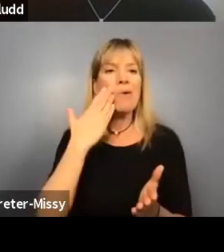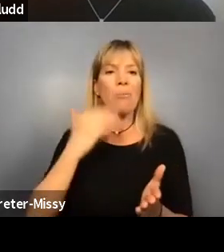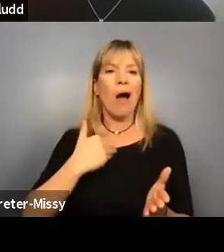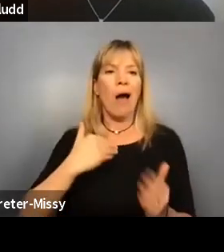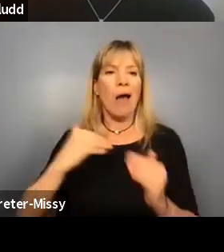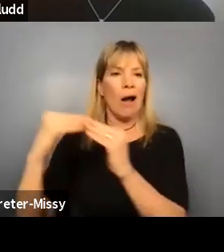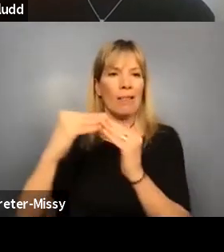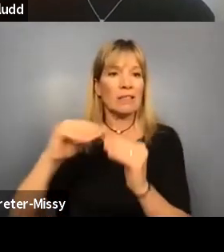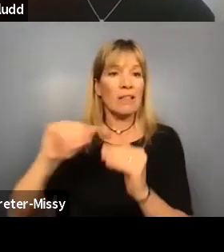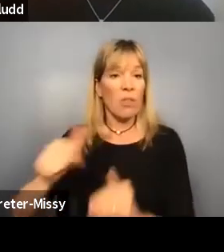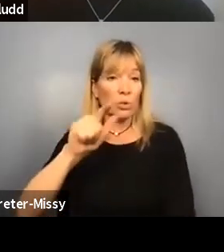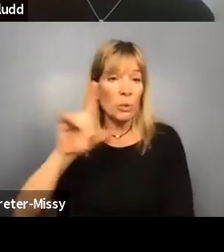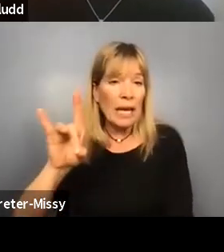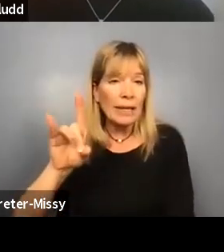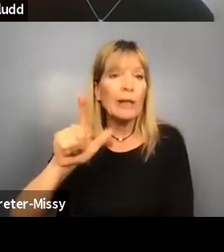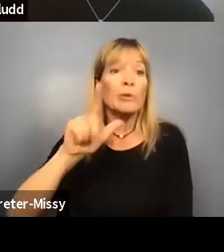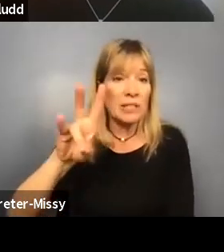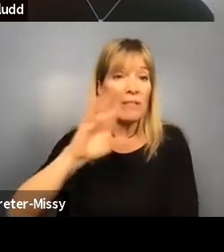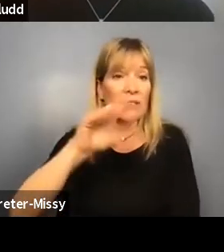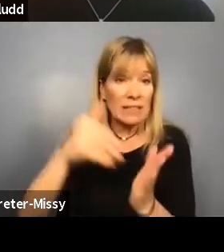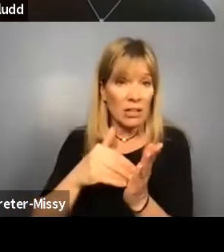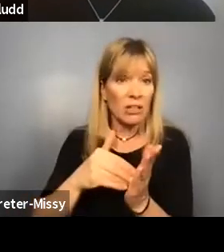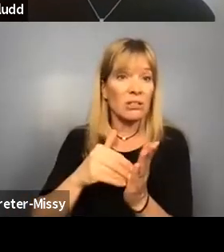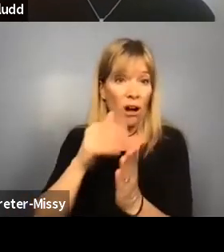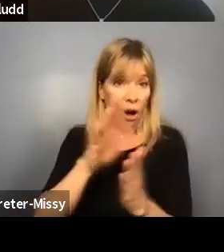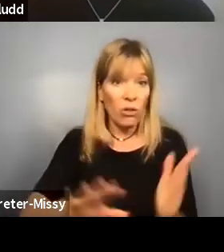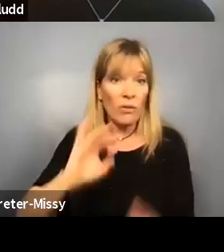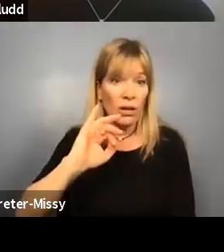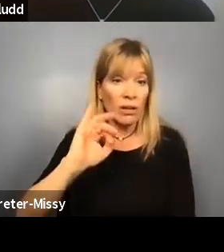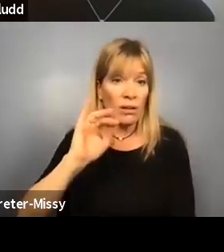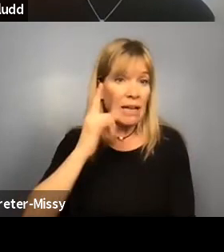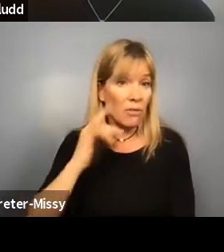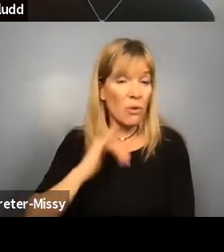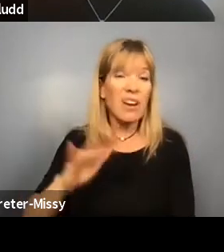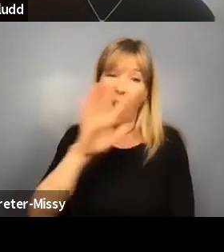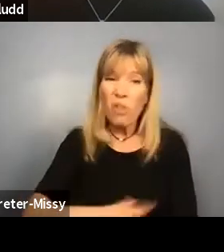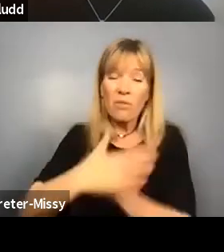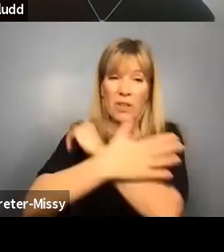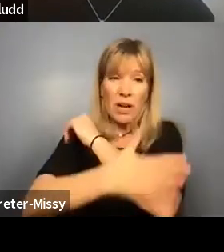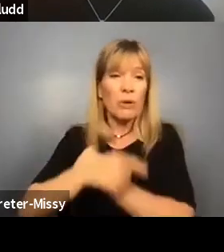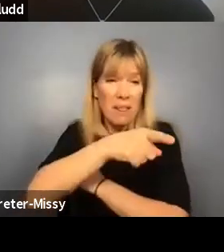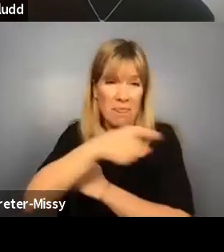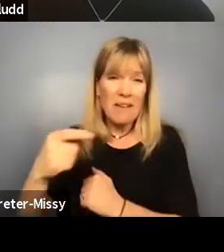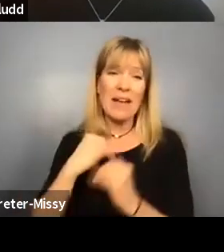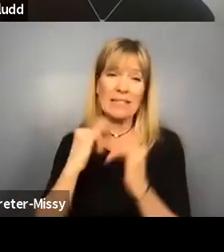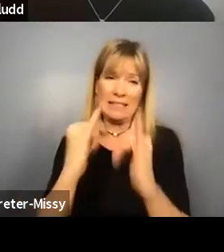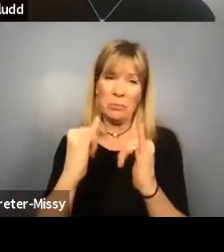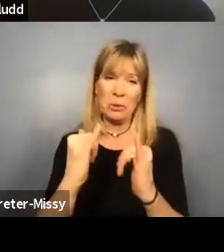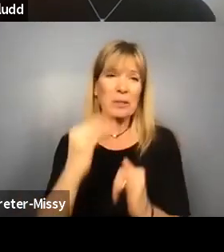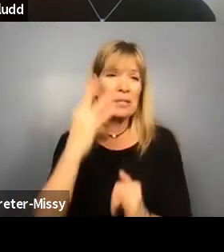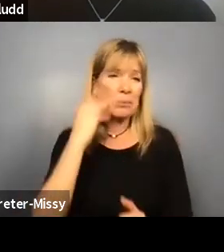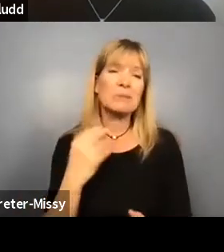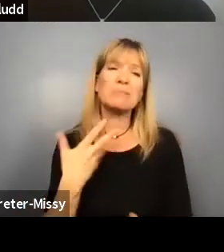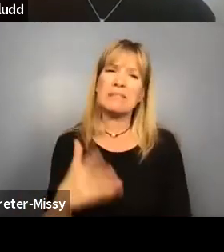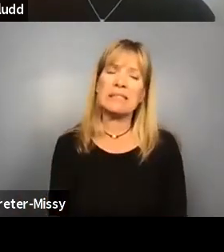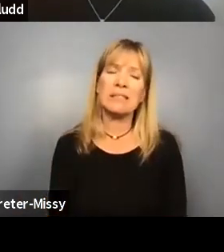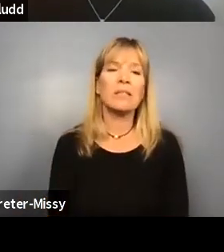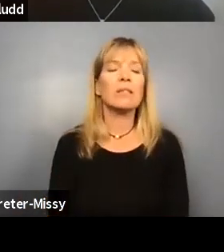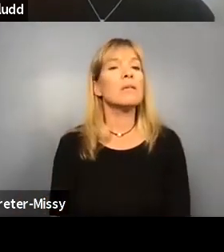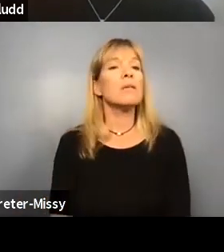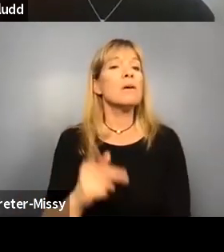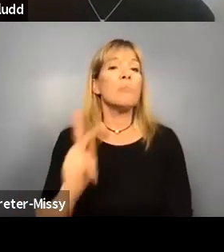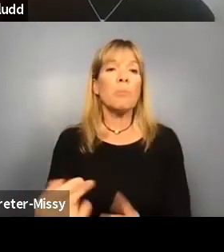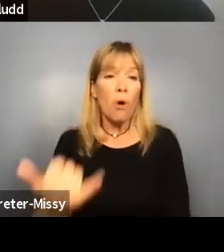other 28, 27 centers across the state of California and around the country have had similar experiences. We've had phone